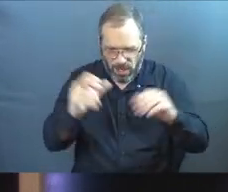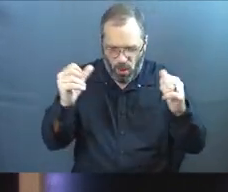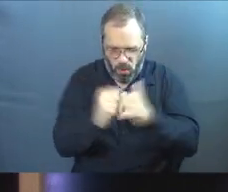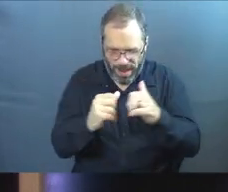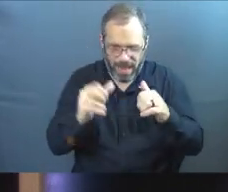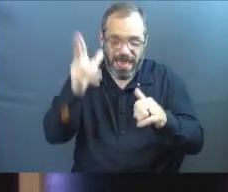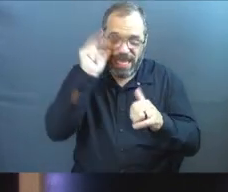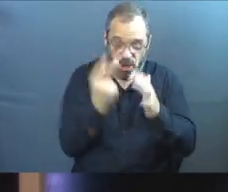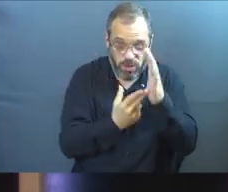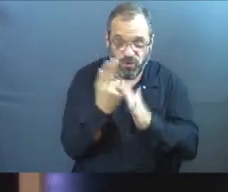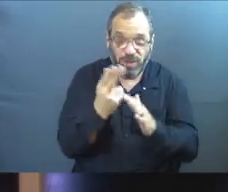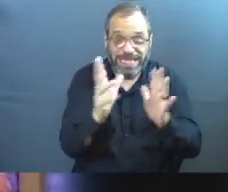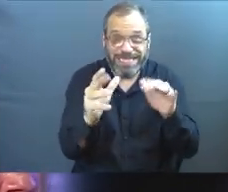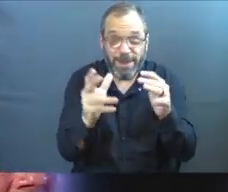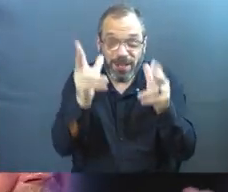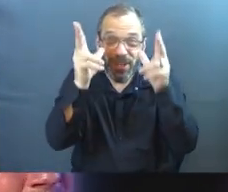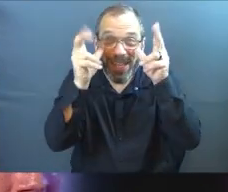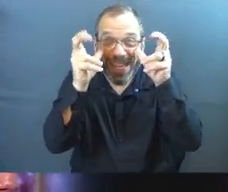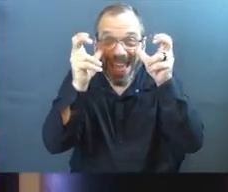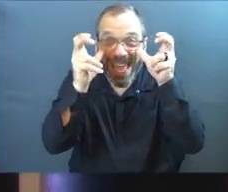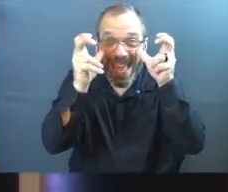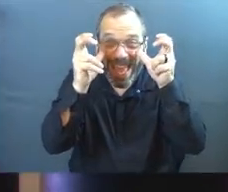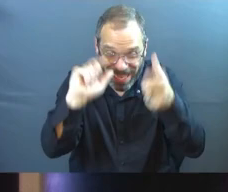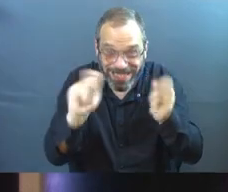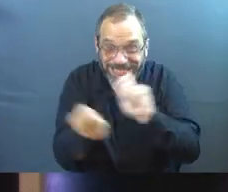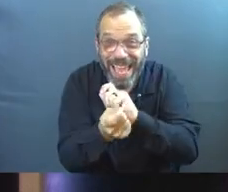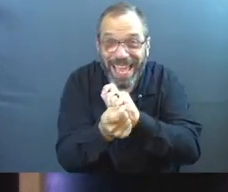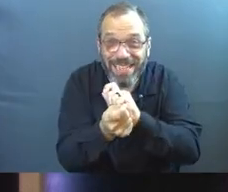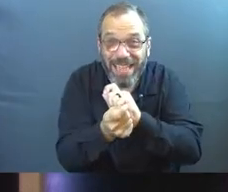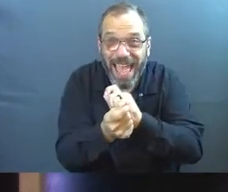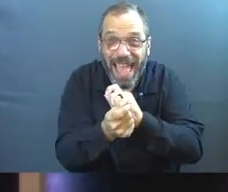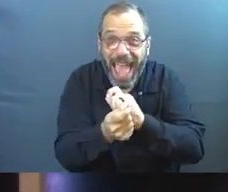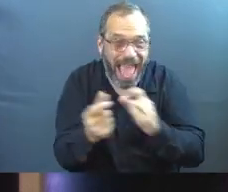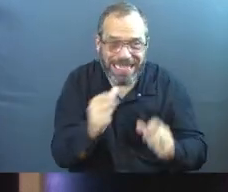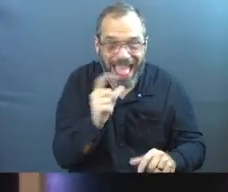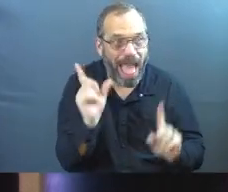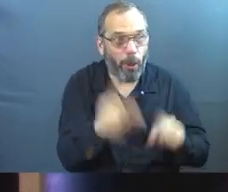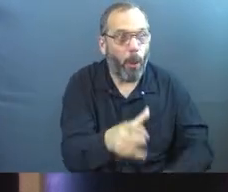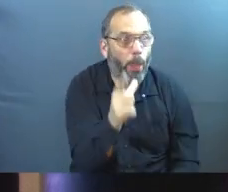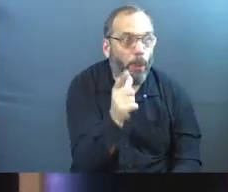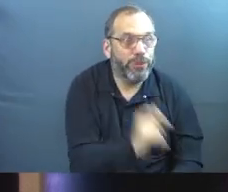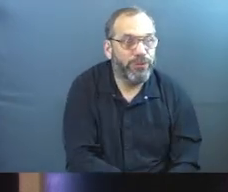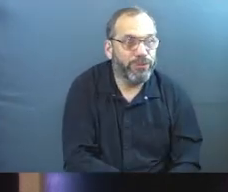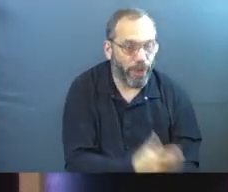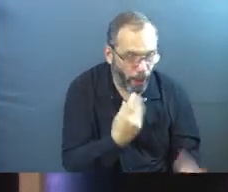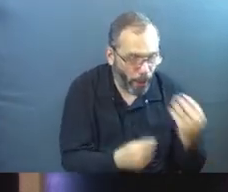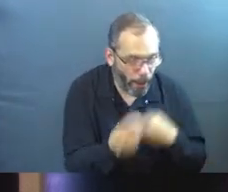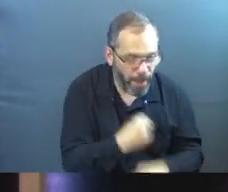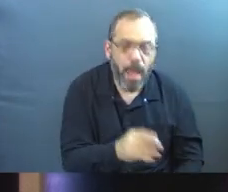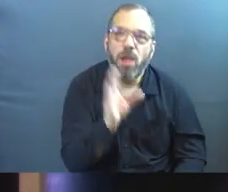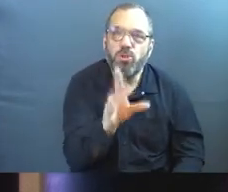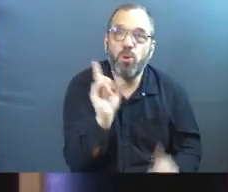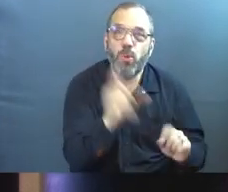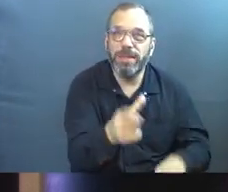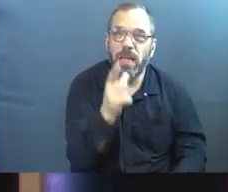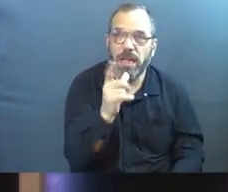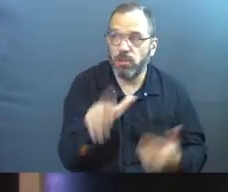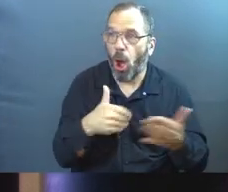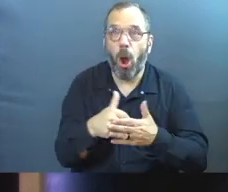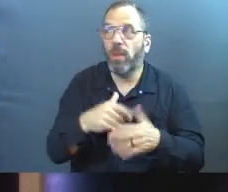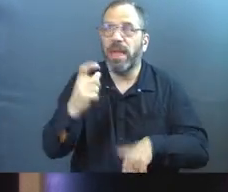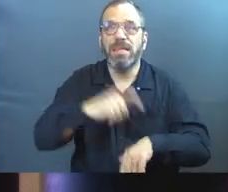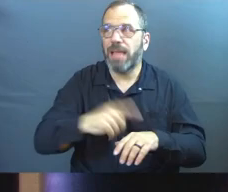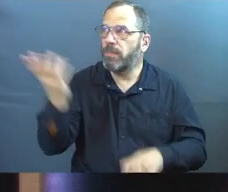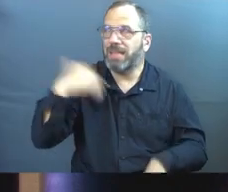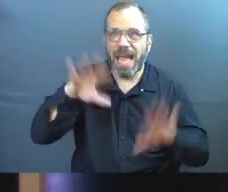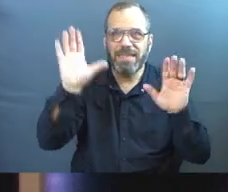a chance to hear the truth and to change and to not just go to lunch. You went to lunch all the other